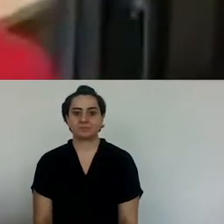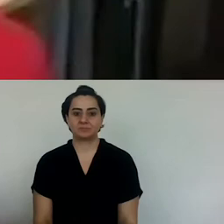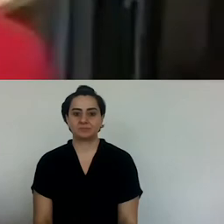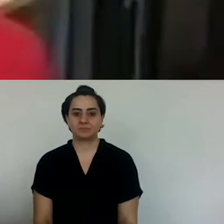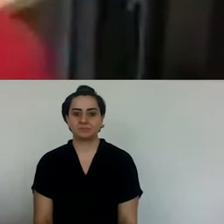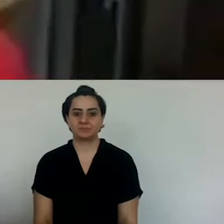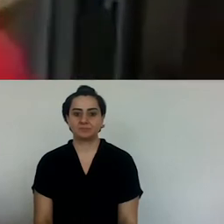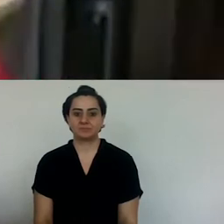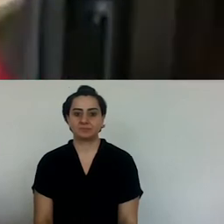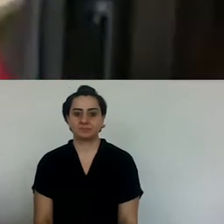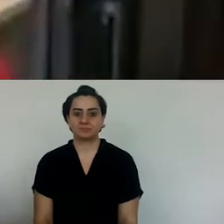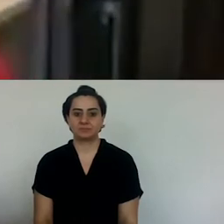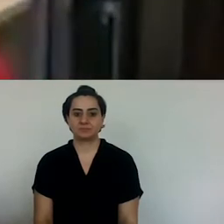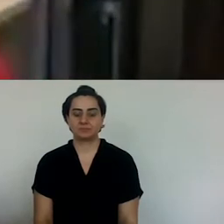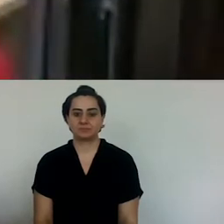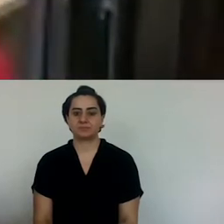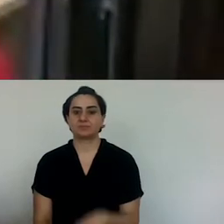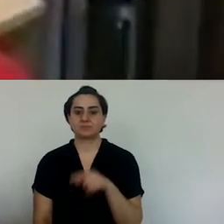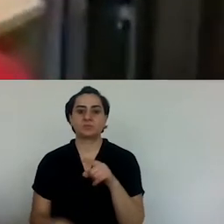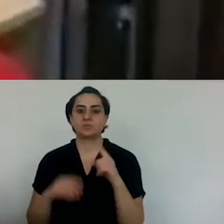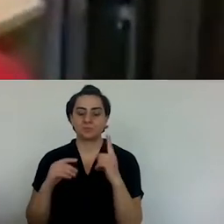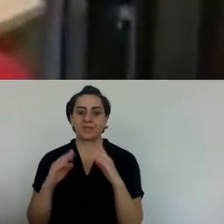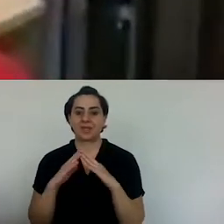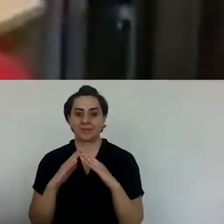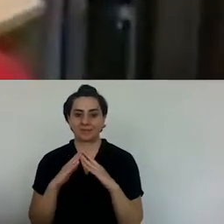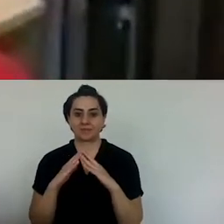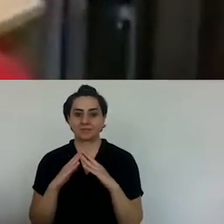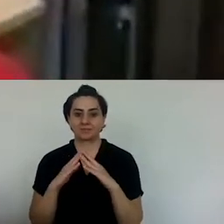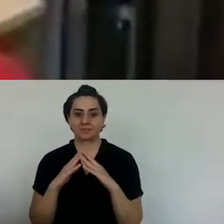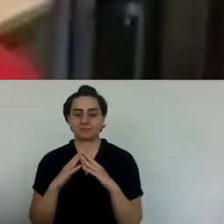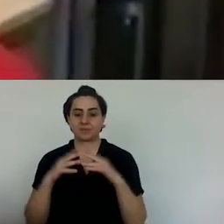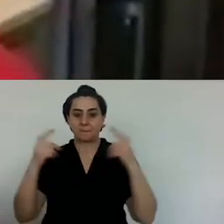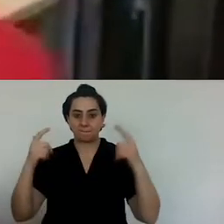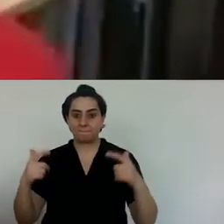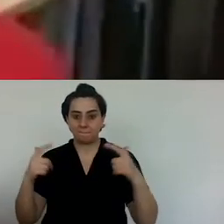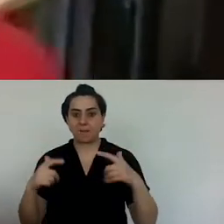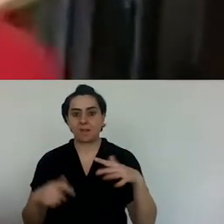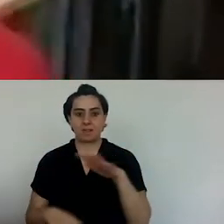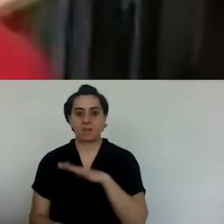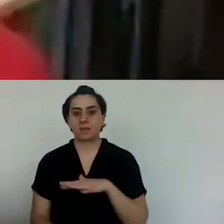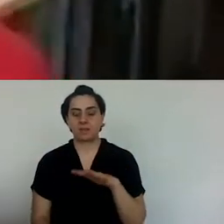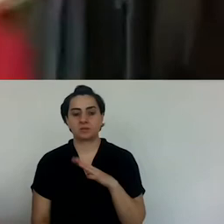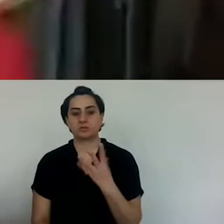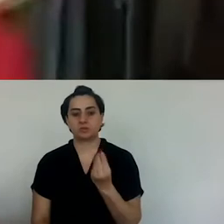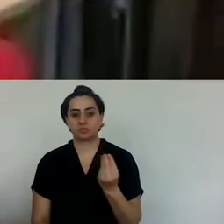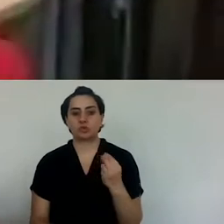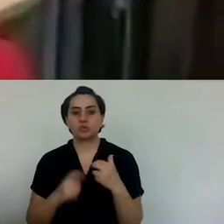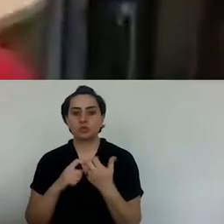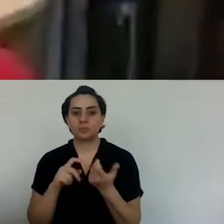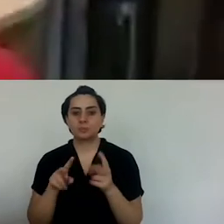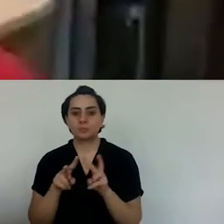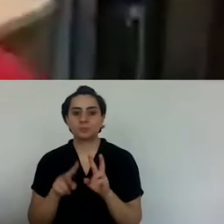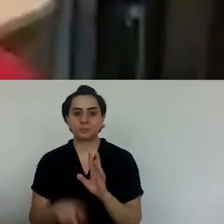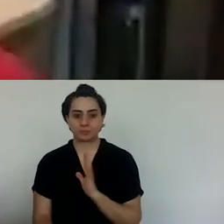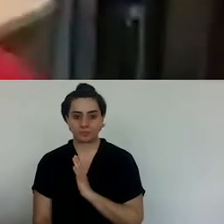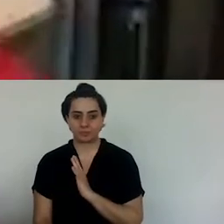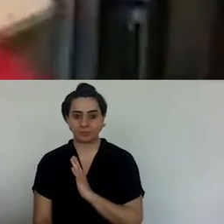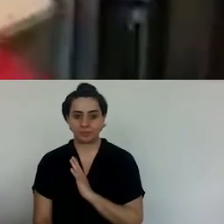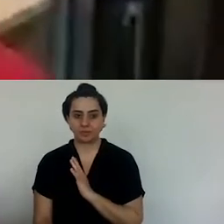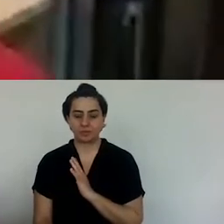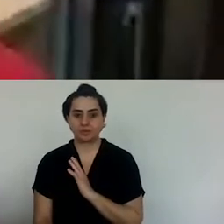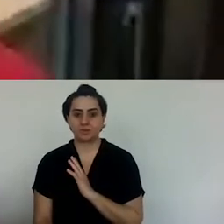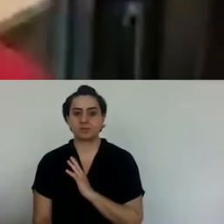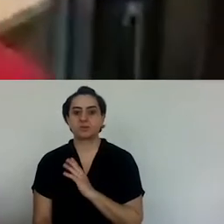that small house in Yedukule. Even the smell in that house was different. We had a lot of Greeks